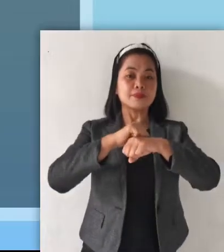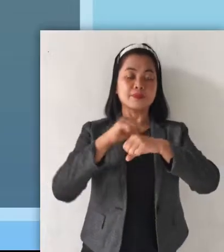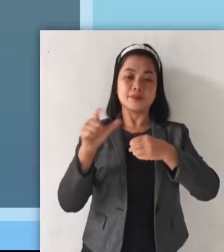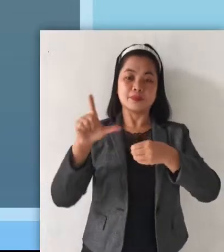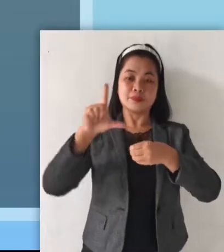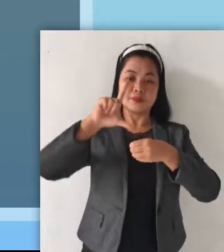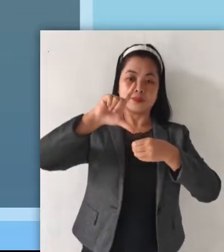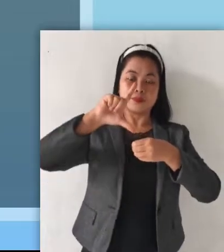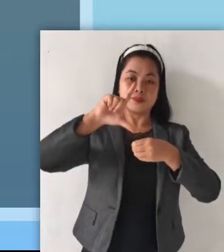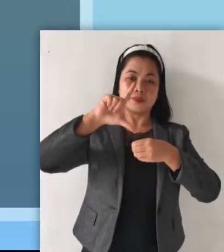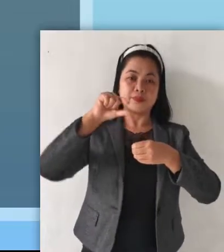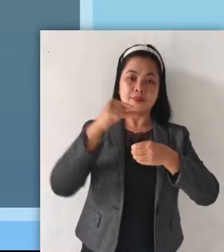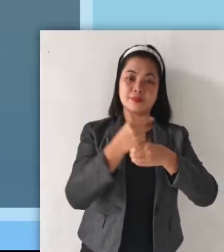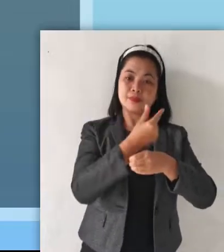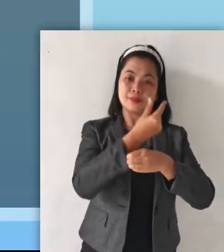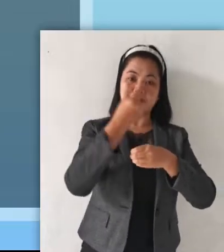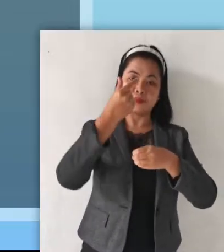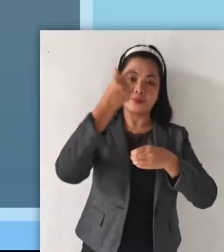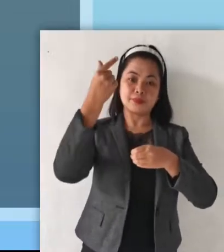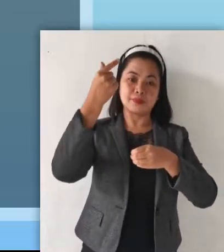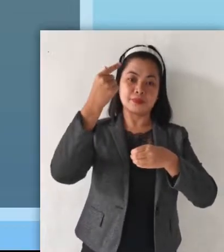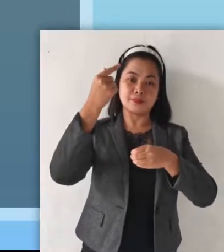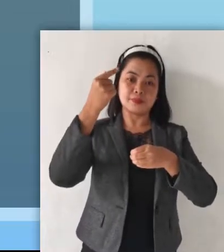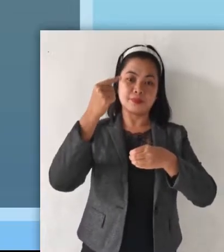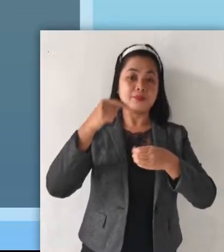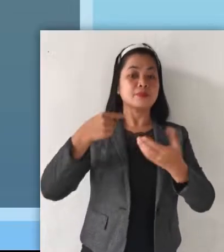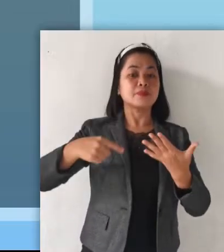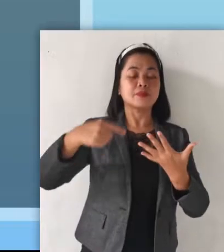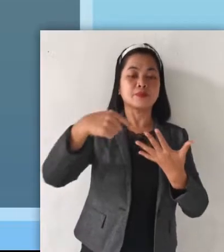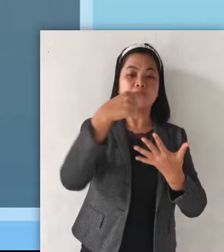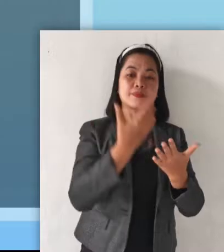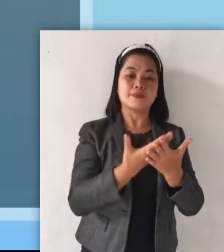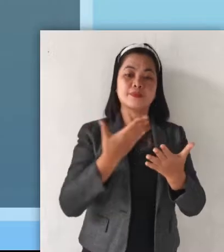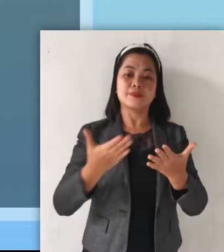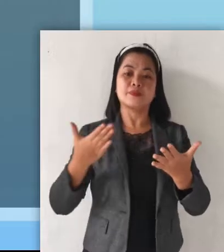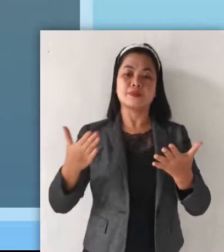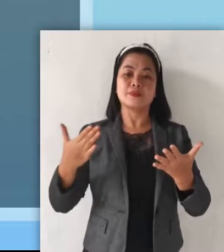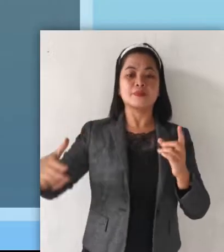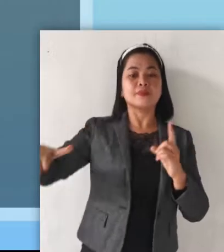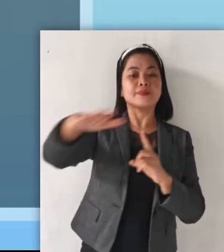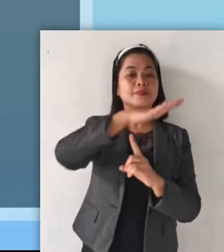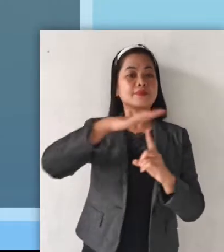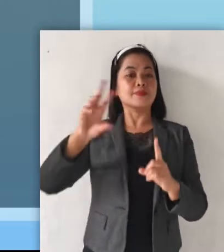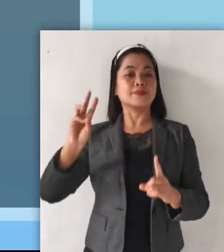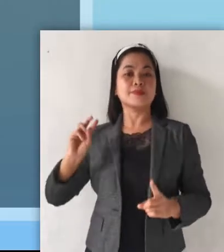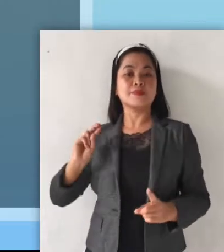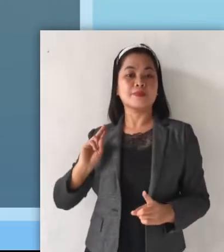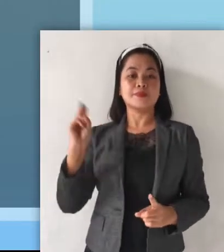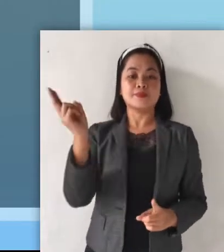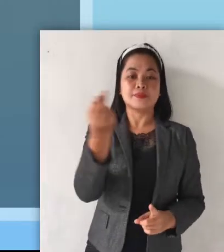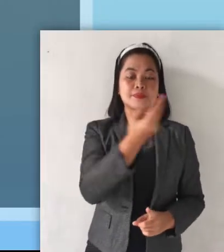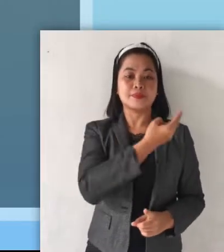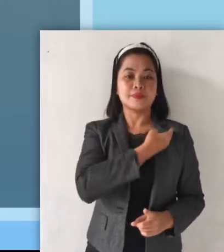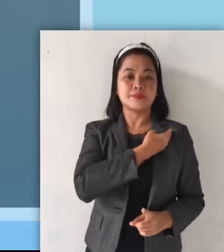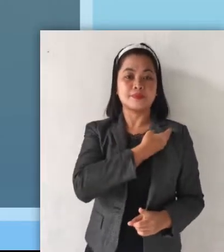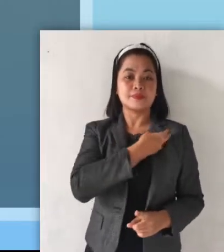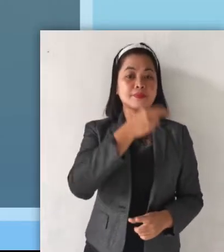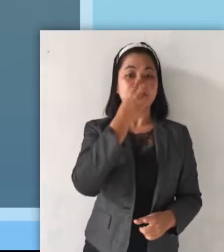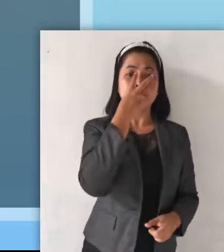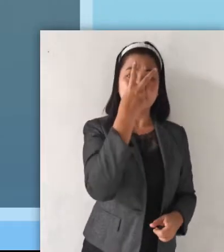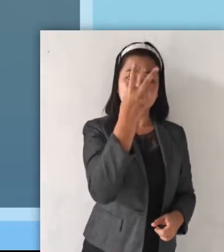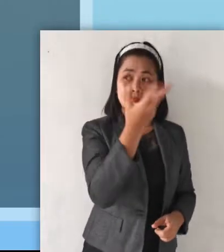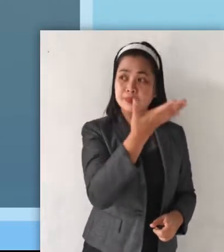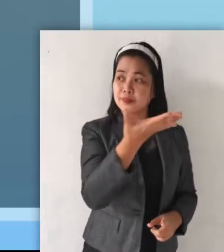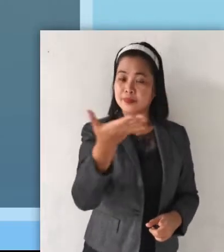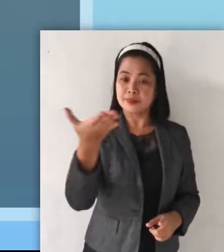liquid, gas. These are the things around us. We can see